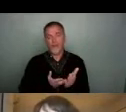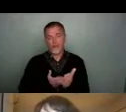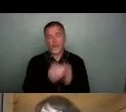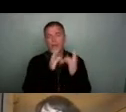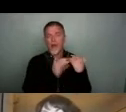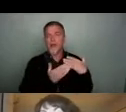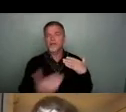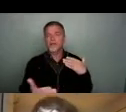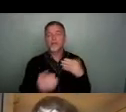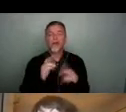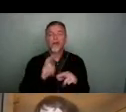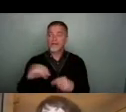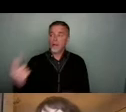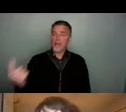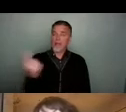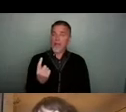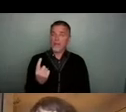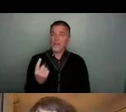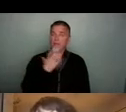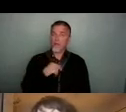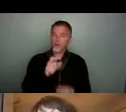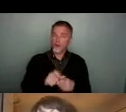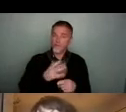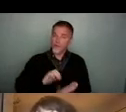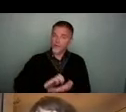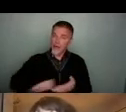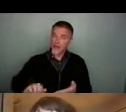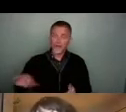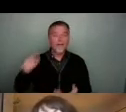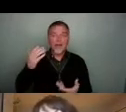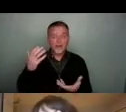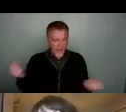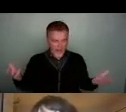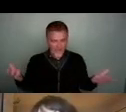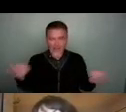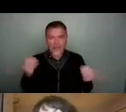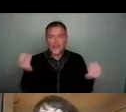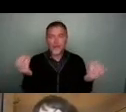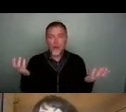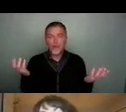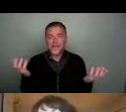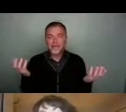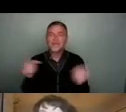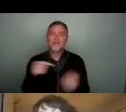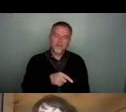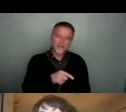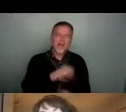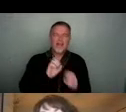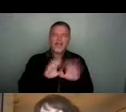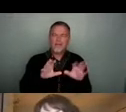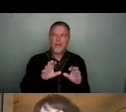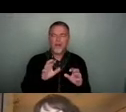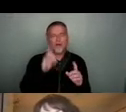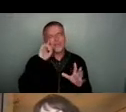So if someone was coming to this and wanting to do this from scratch and they didn't have any resources at all, that kind of gives you a bit of an